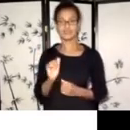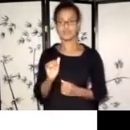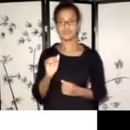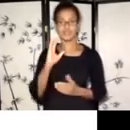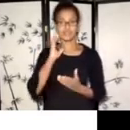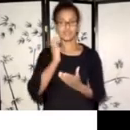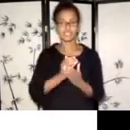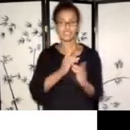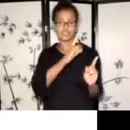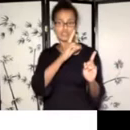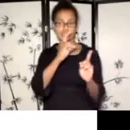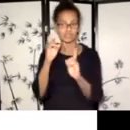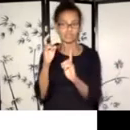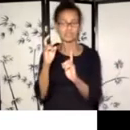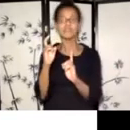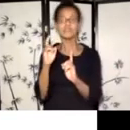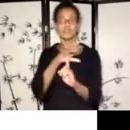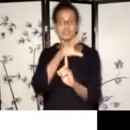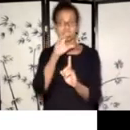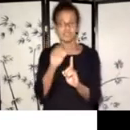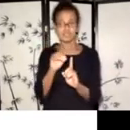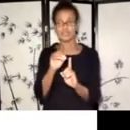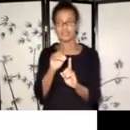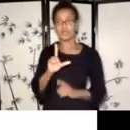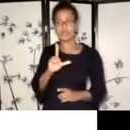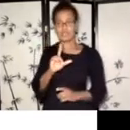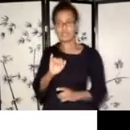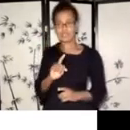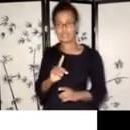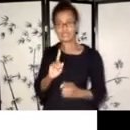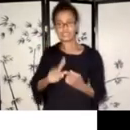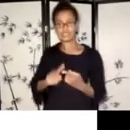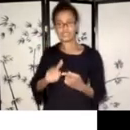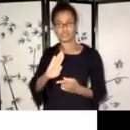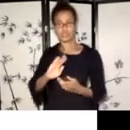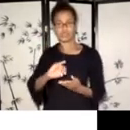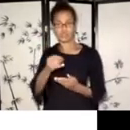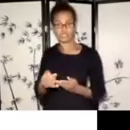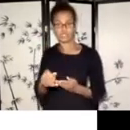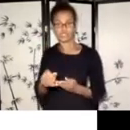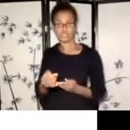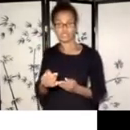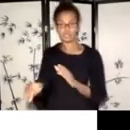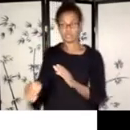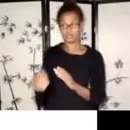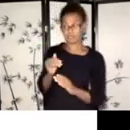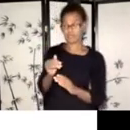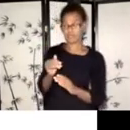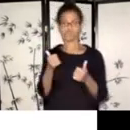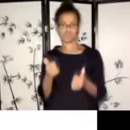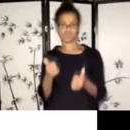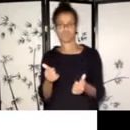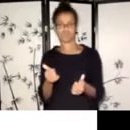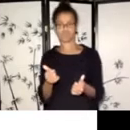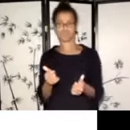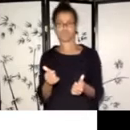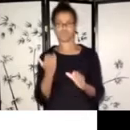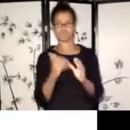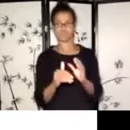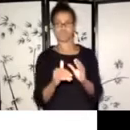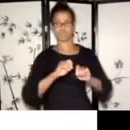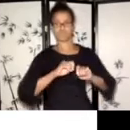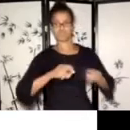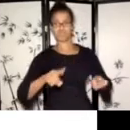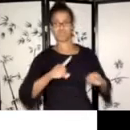links to the completed project like that, um, we'd like to also share that with the community too. Um,